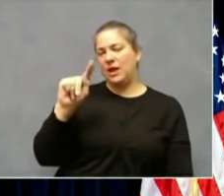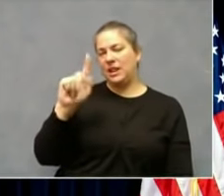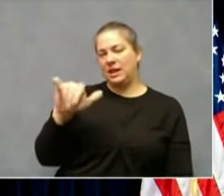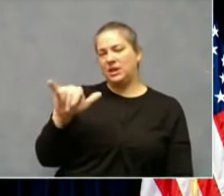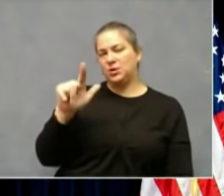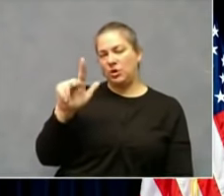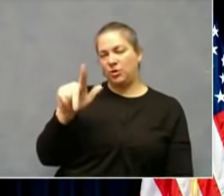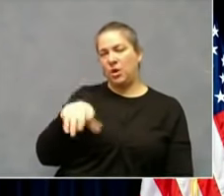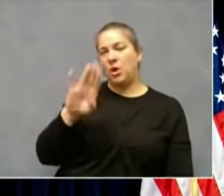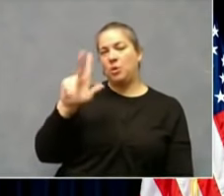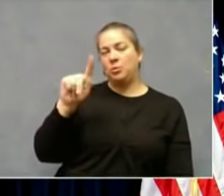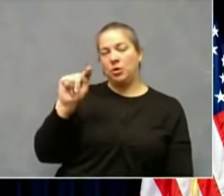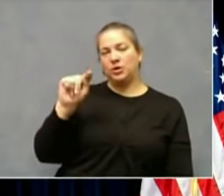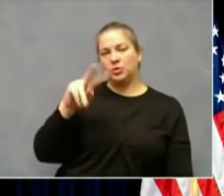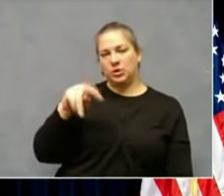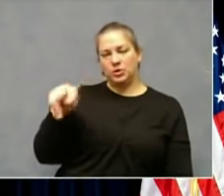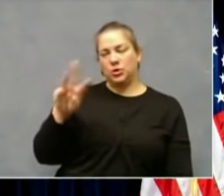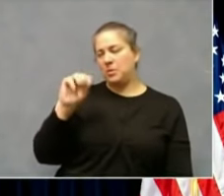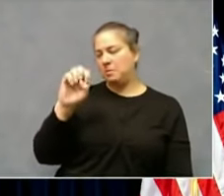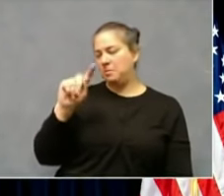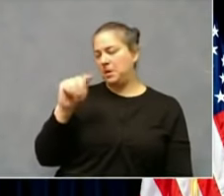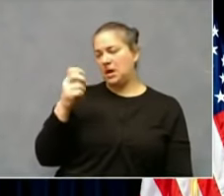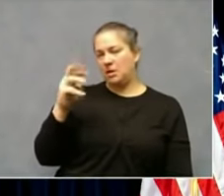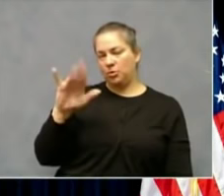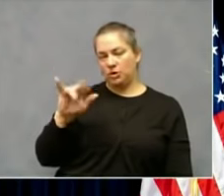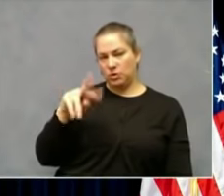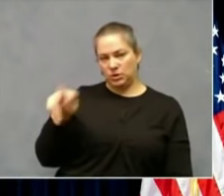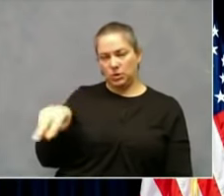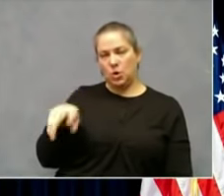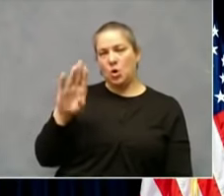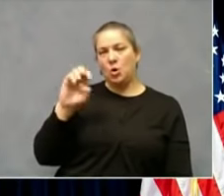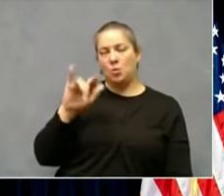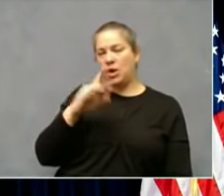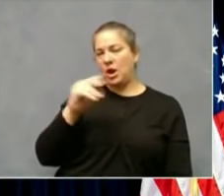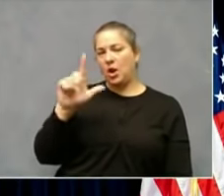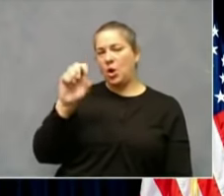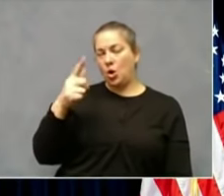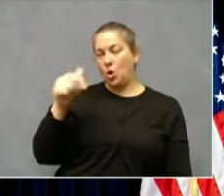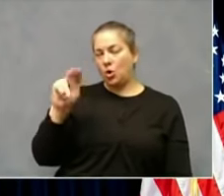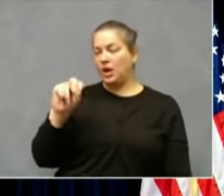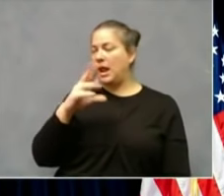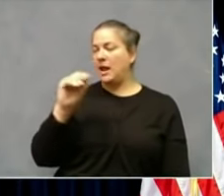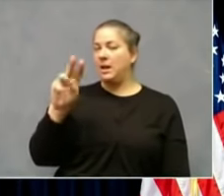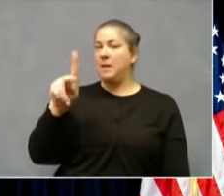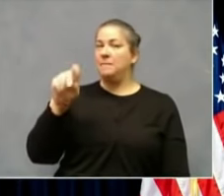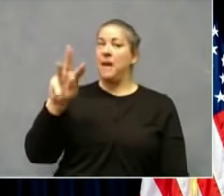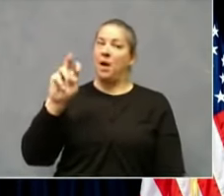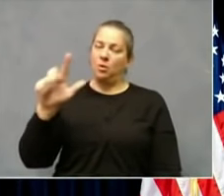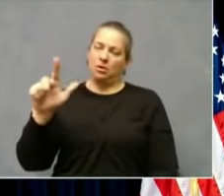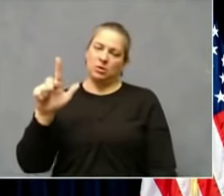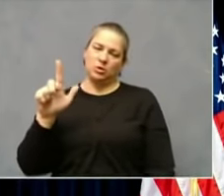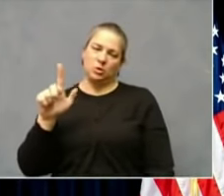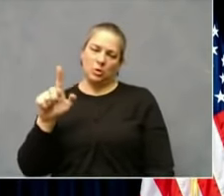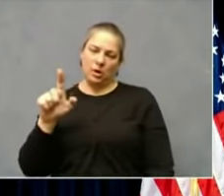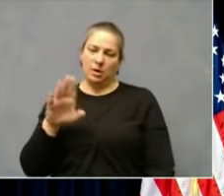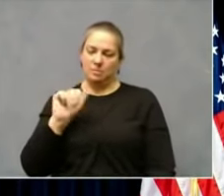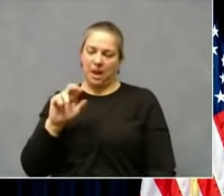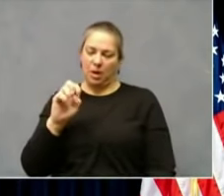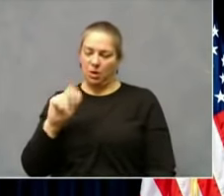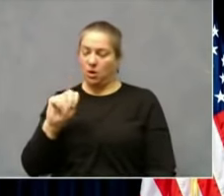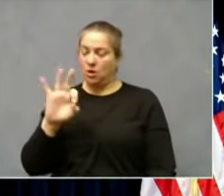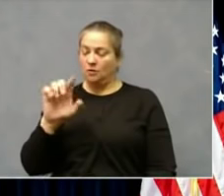22. Montgomery, 22. Boyd and Logan and Powell County, 21. Barron, Floyd and Shelby,